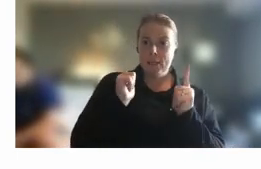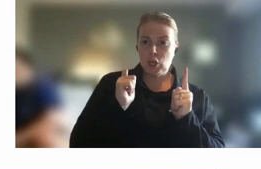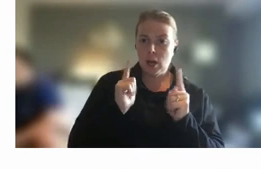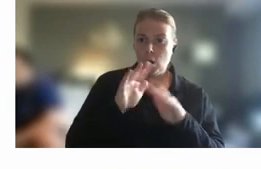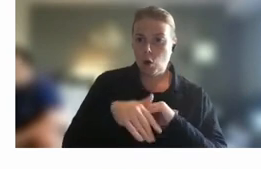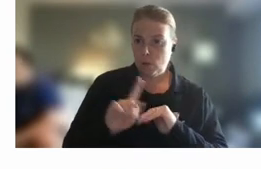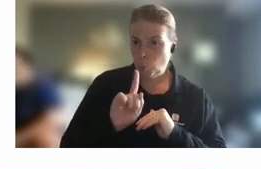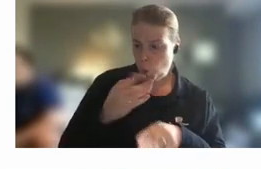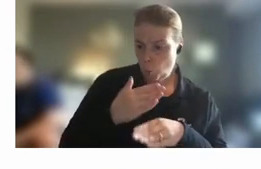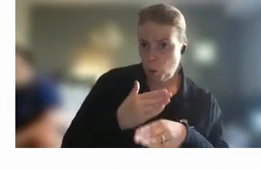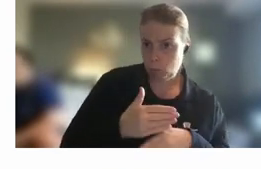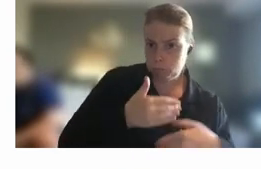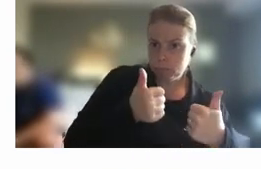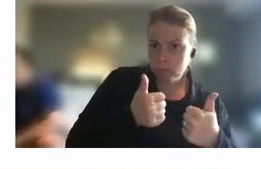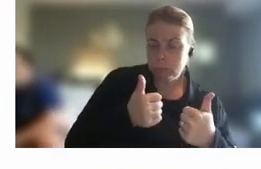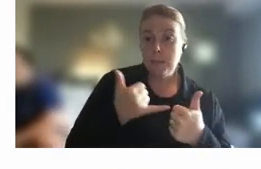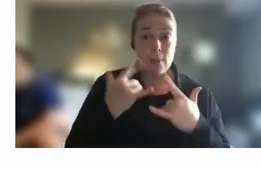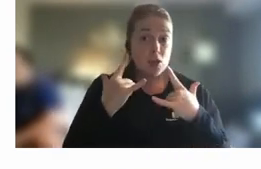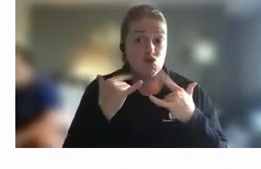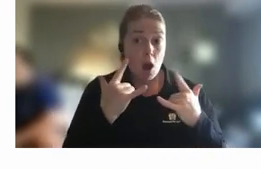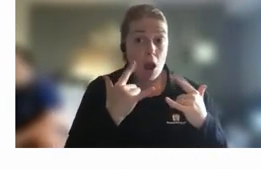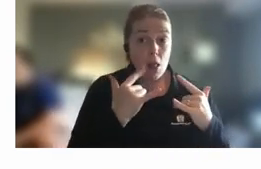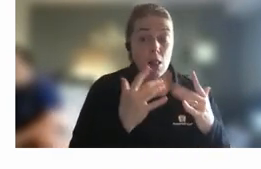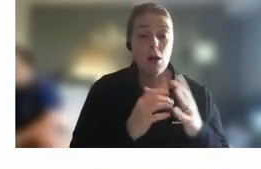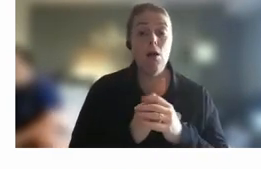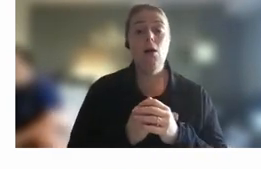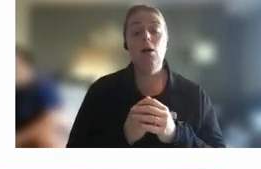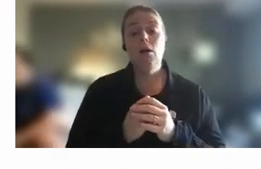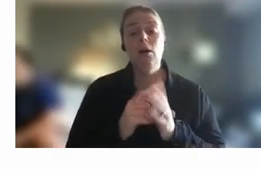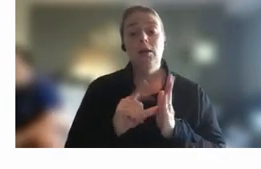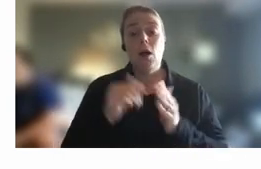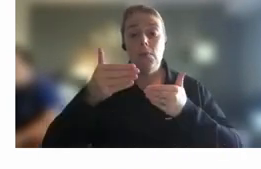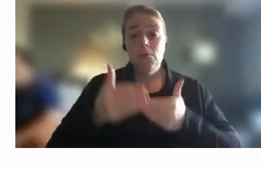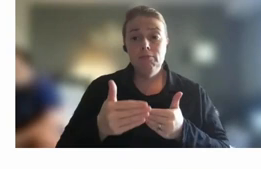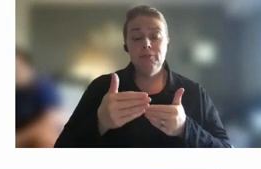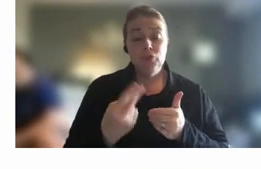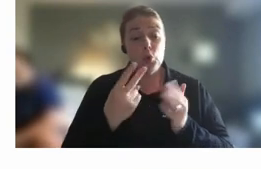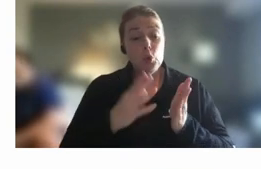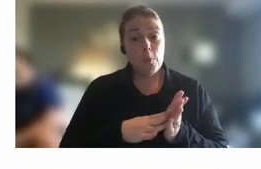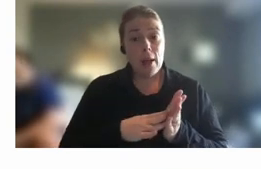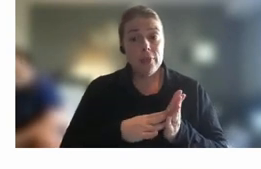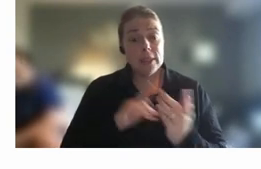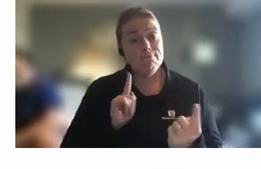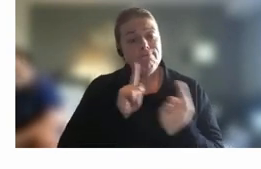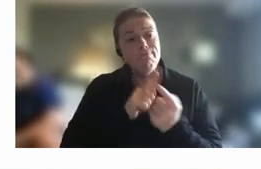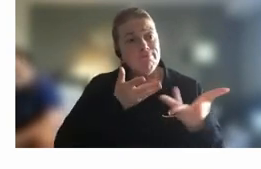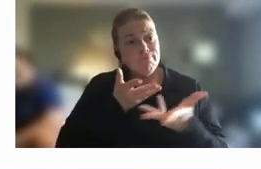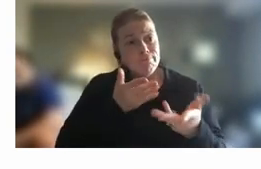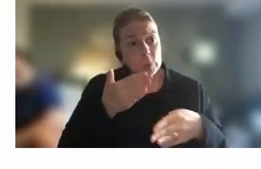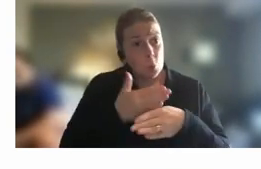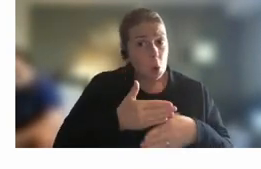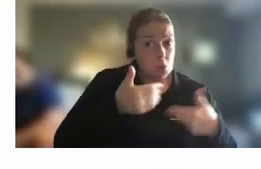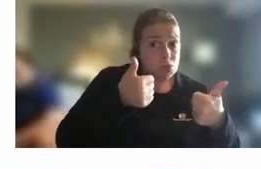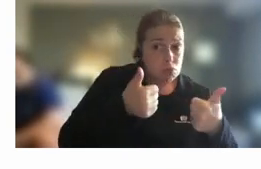work doing it for a trial period having that kind of you know two months in is it working what do we need to do to